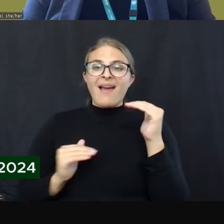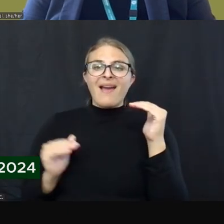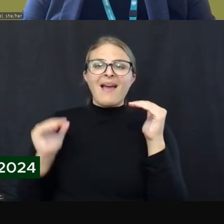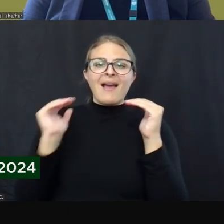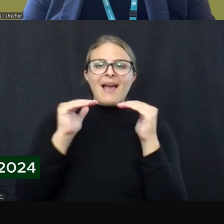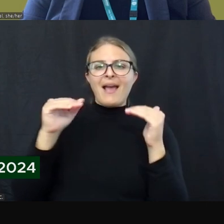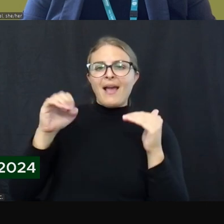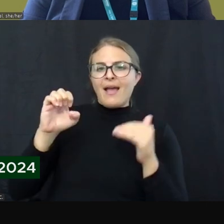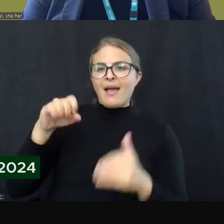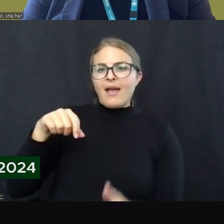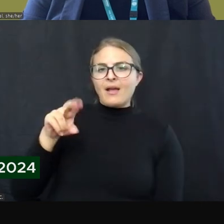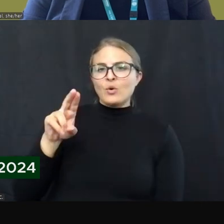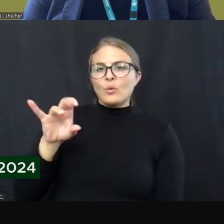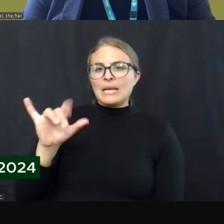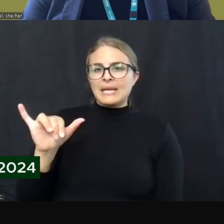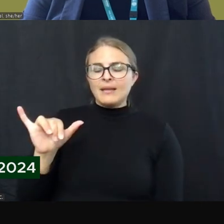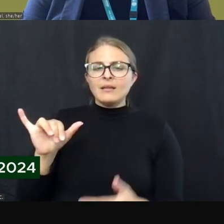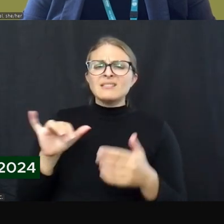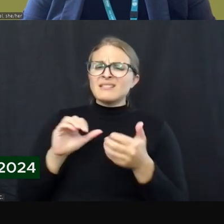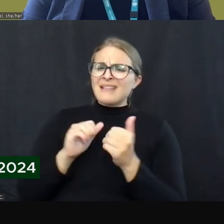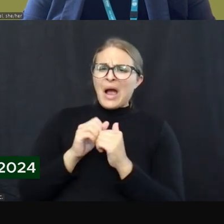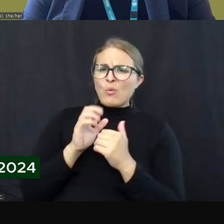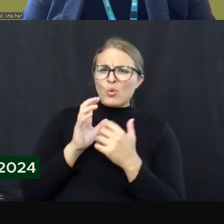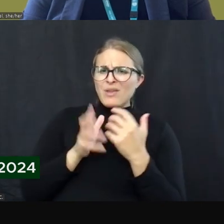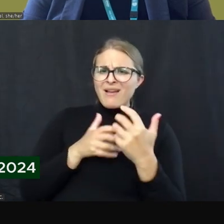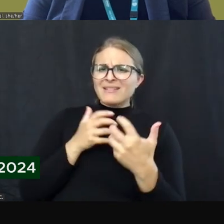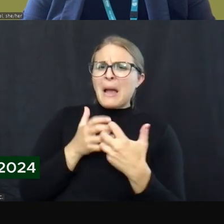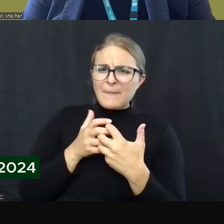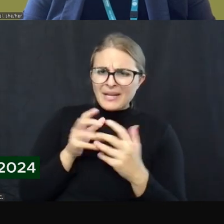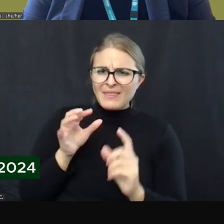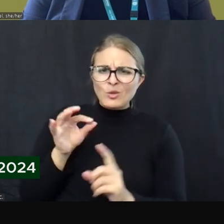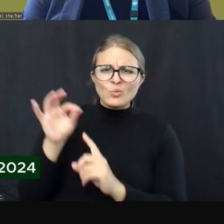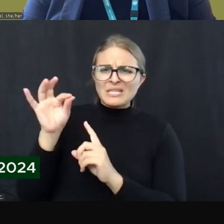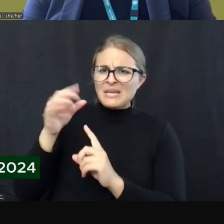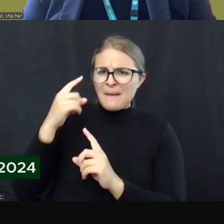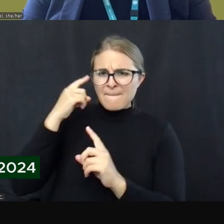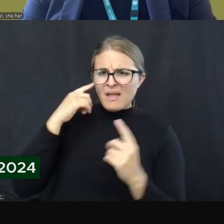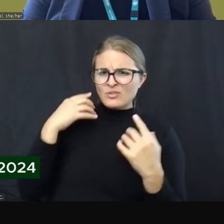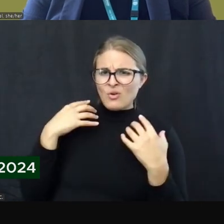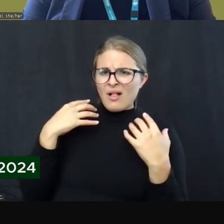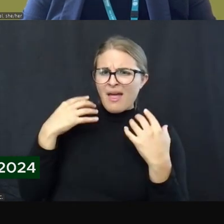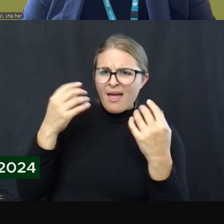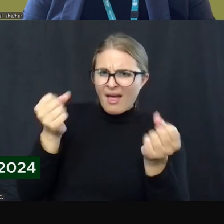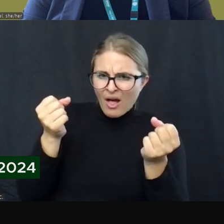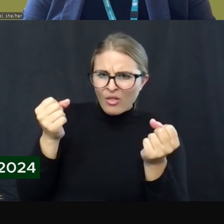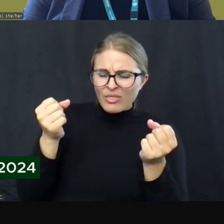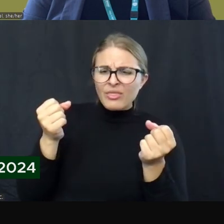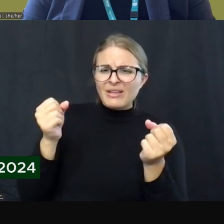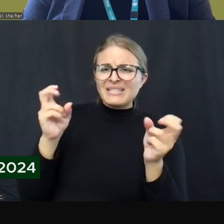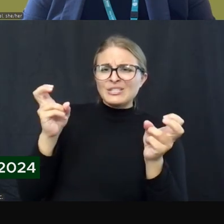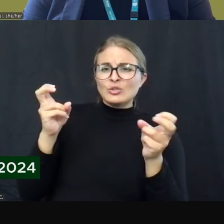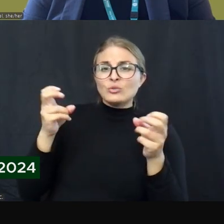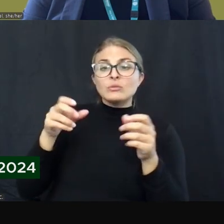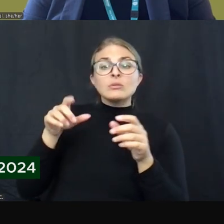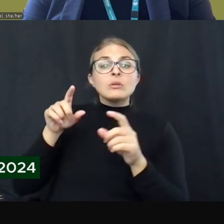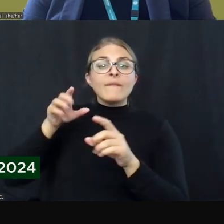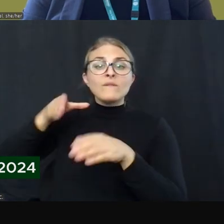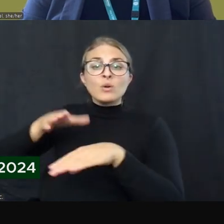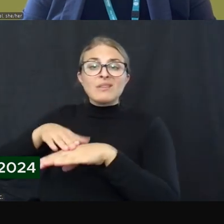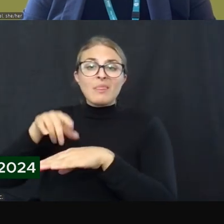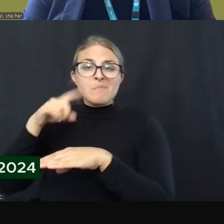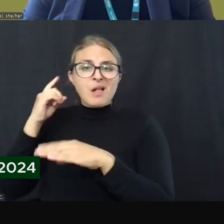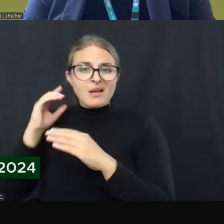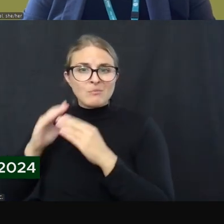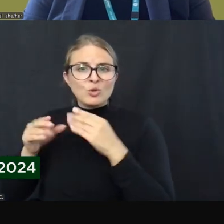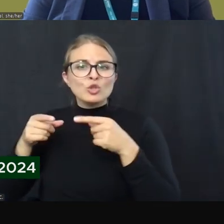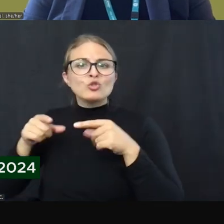are we accommodating the unique mental health challenges of the Black community during this national mental health crisis? So